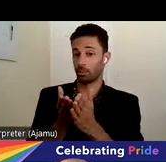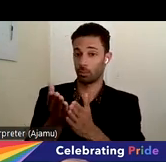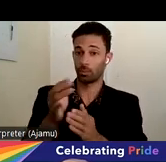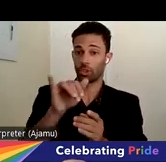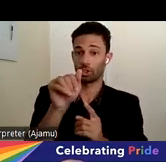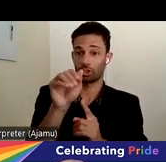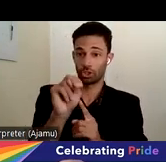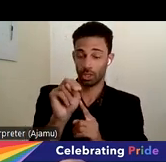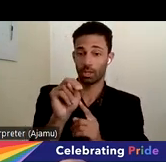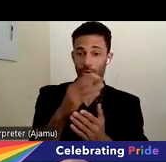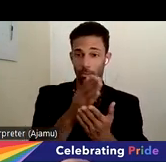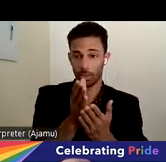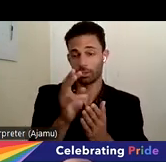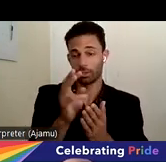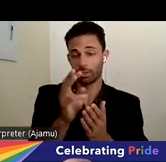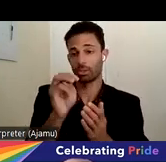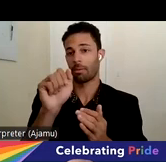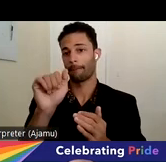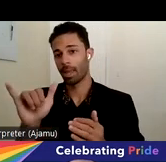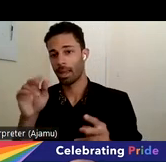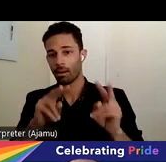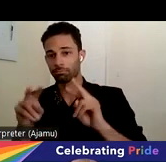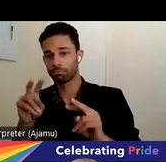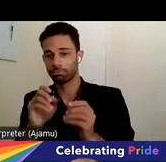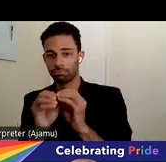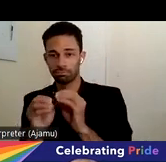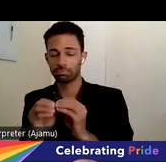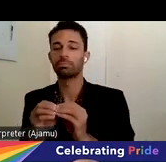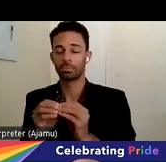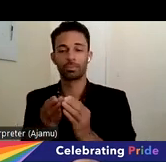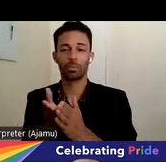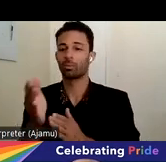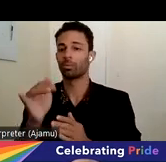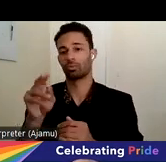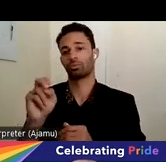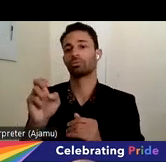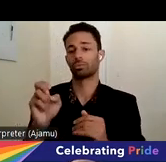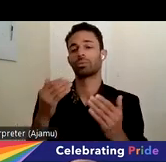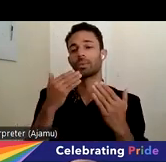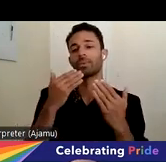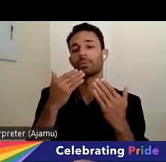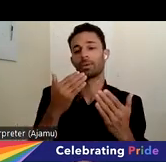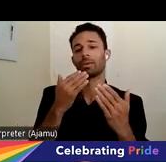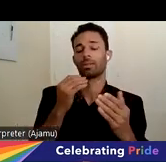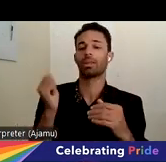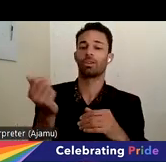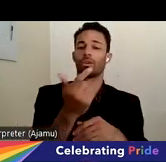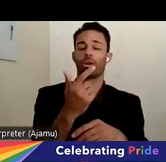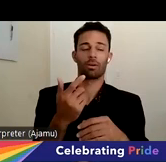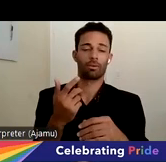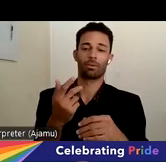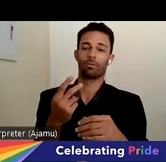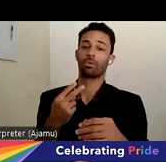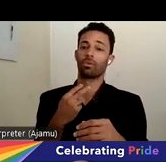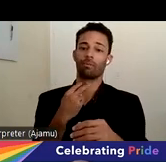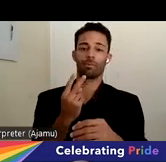budget, through the May revise, and straight up through June. So thank you all for being vocal and for your advocacy.